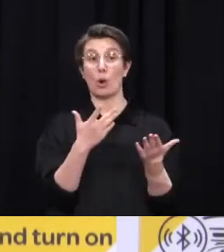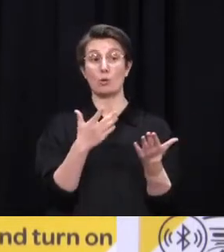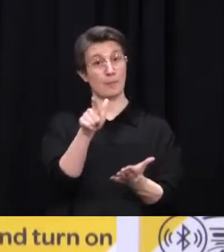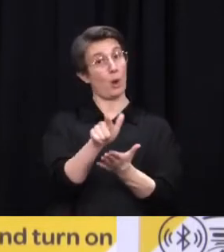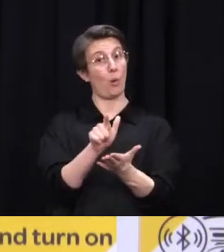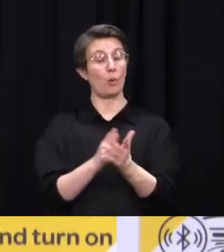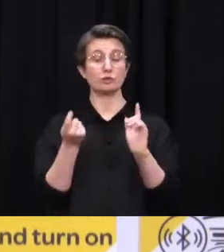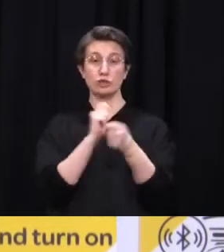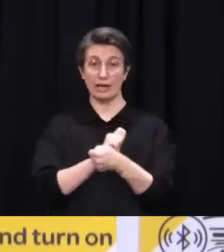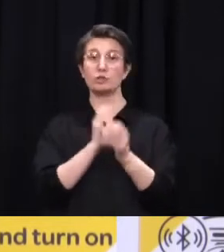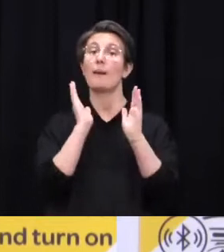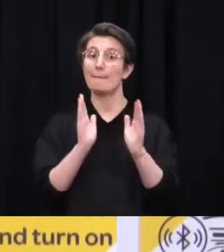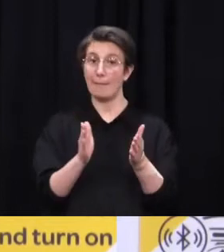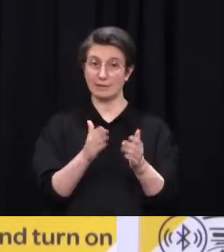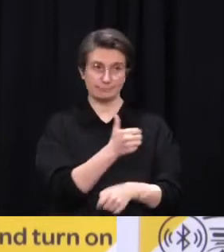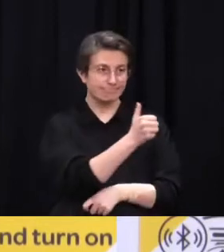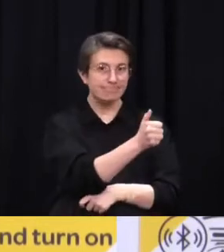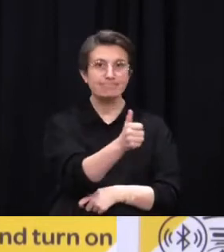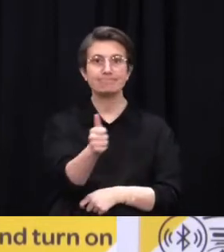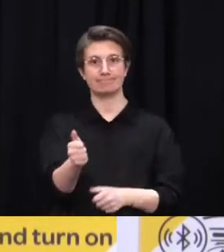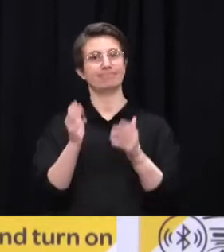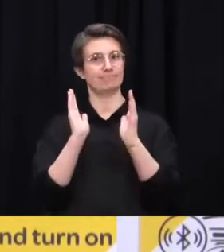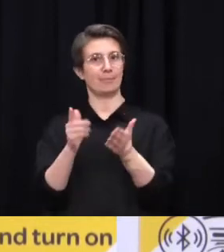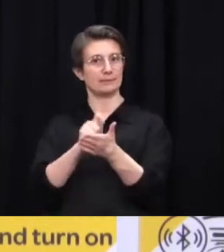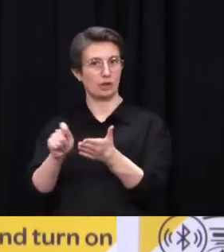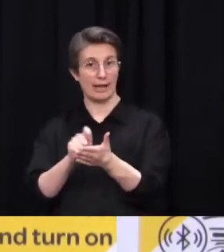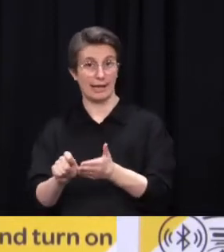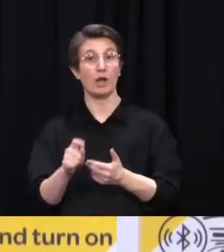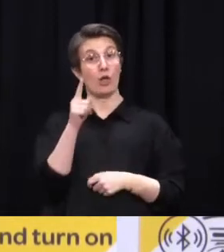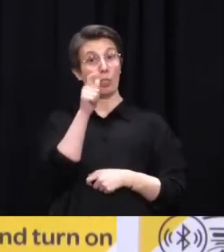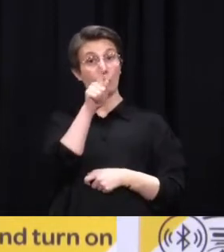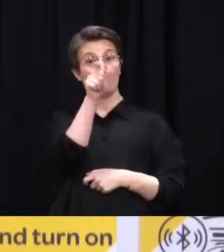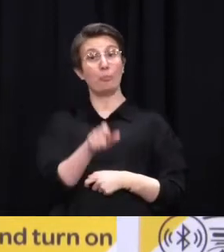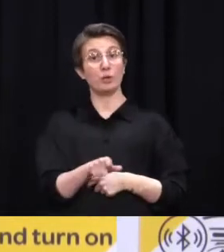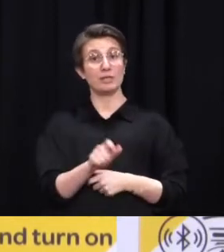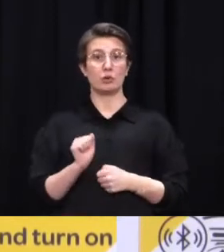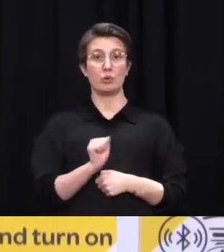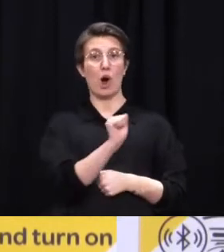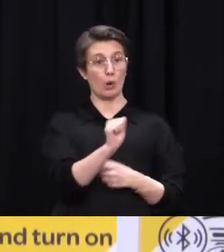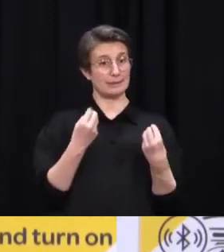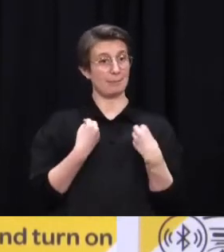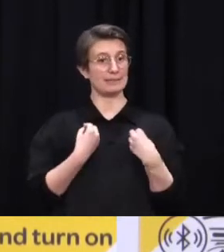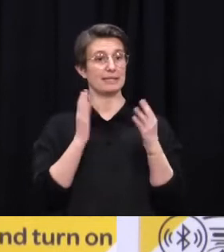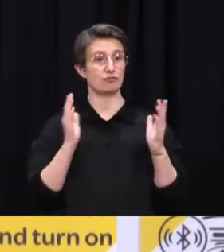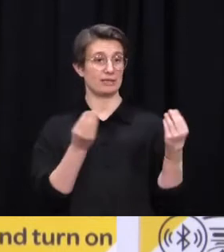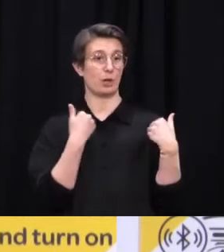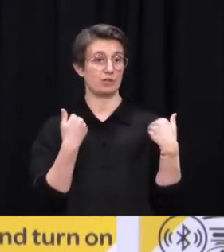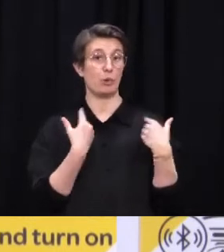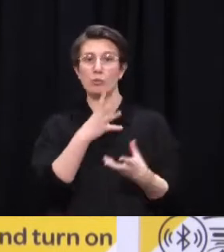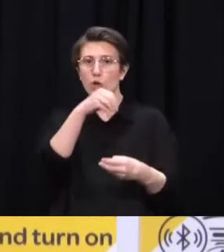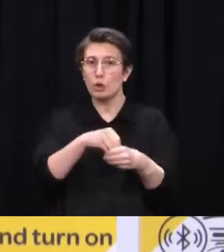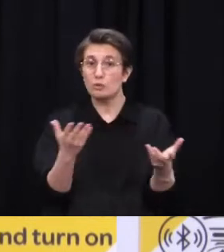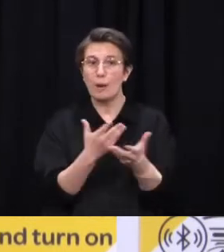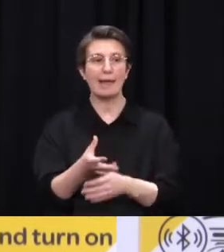gather consistently and in large numbers. That includes cafes, restaurants, bars, casinos, concerts, aged care